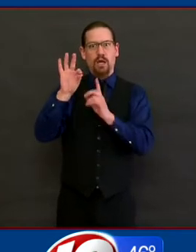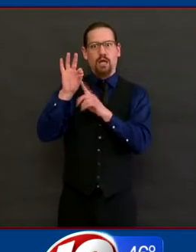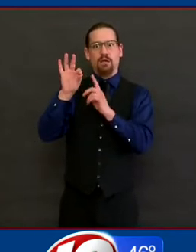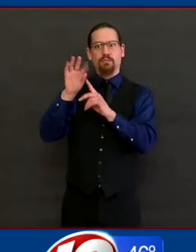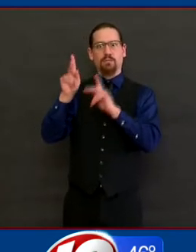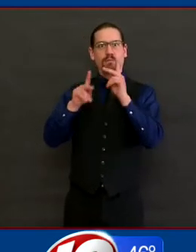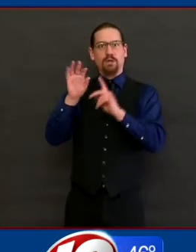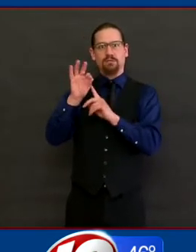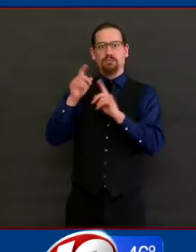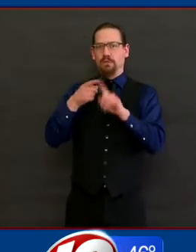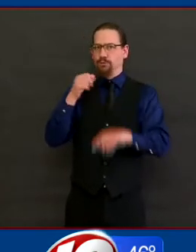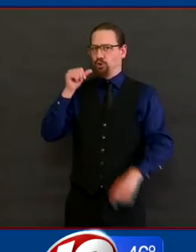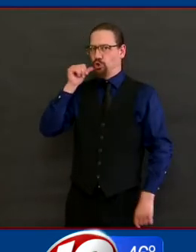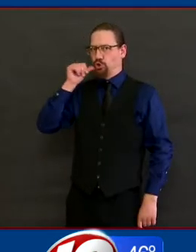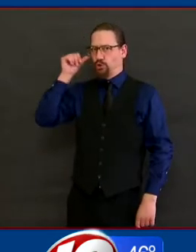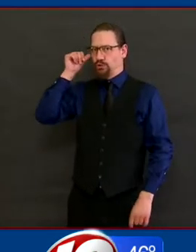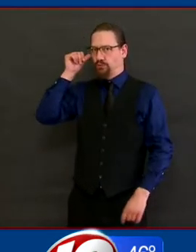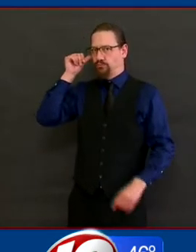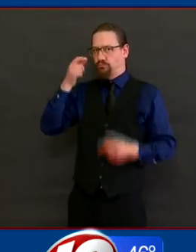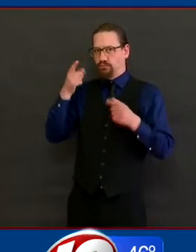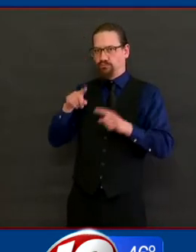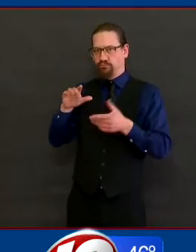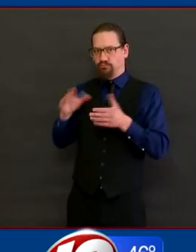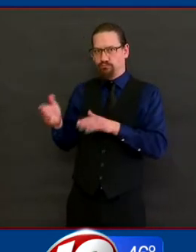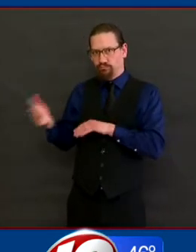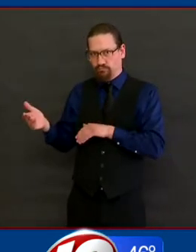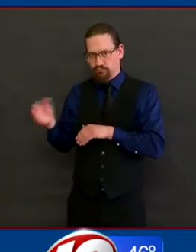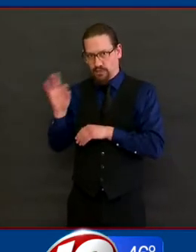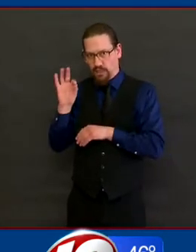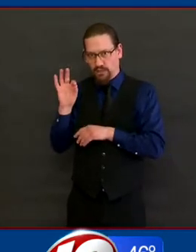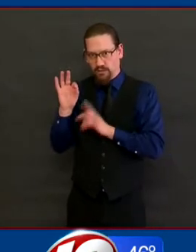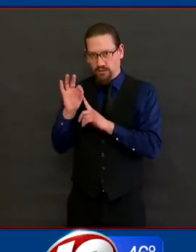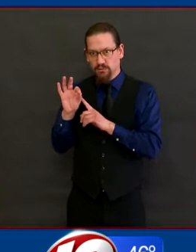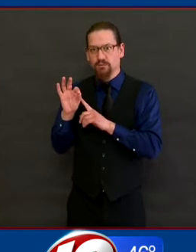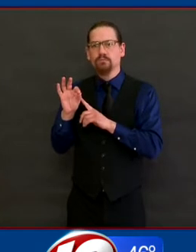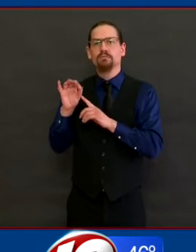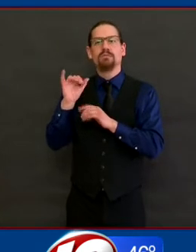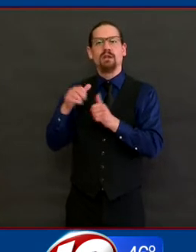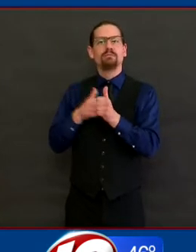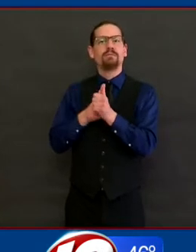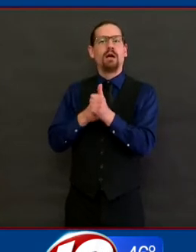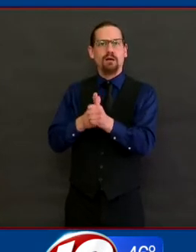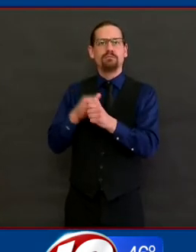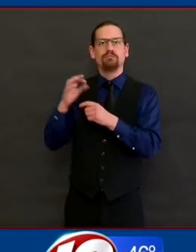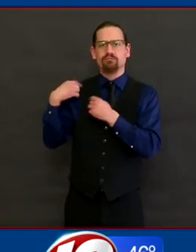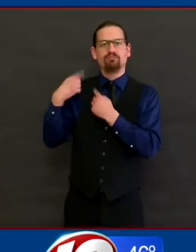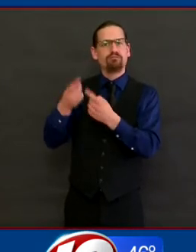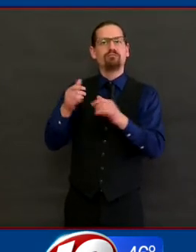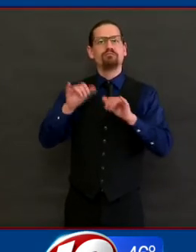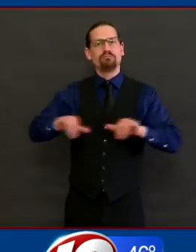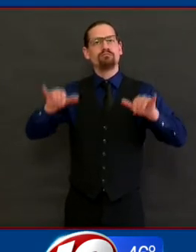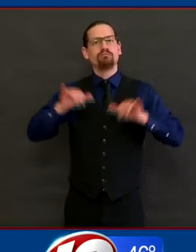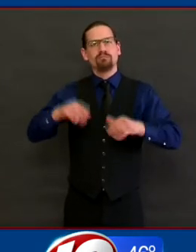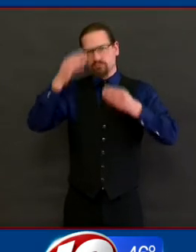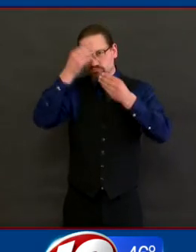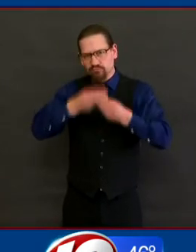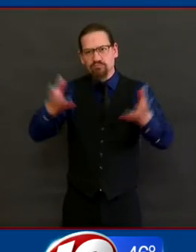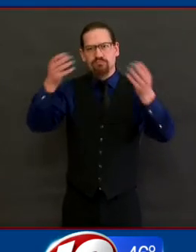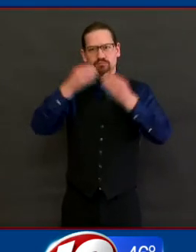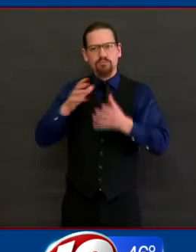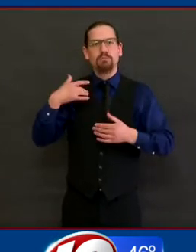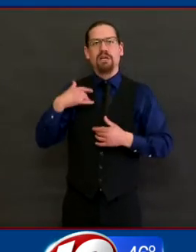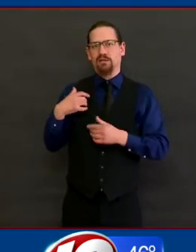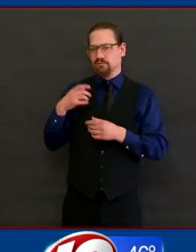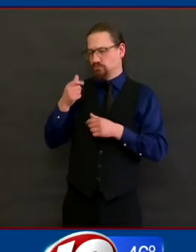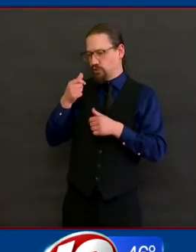and so that number is consistent with the types of numbers we've been reporting each day. The other